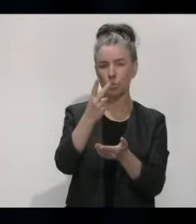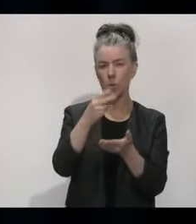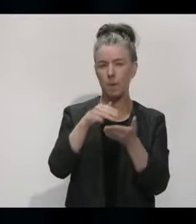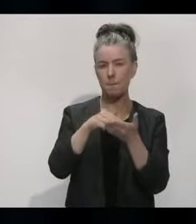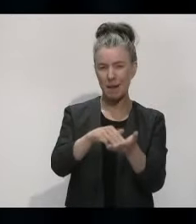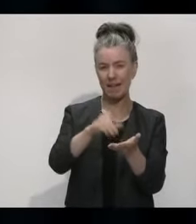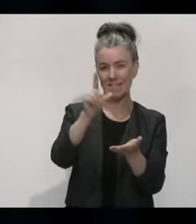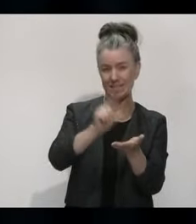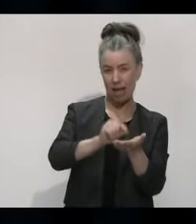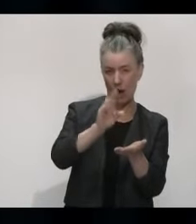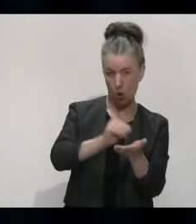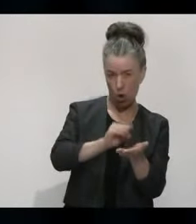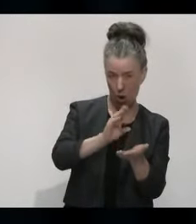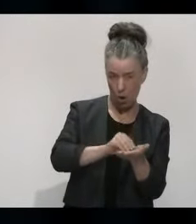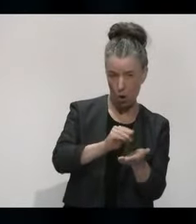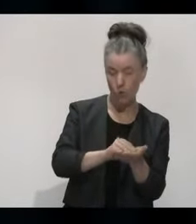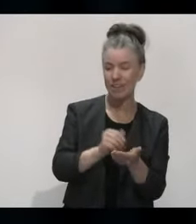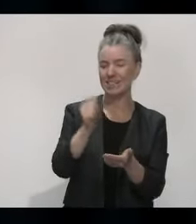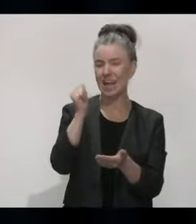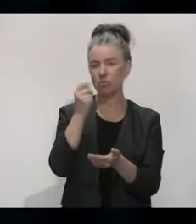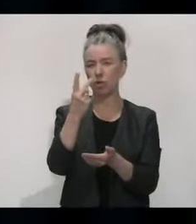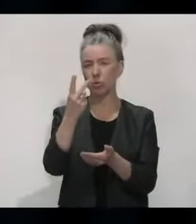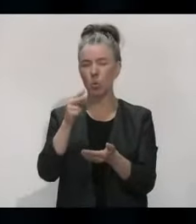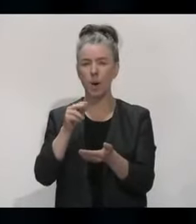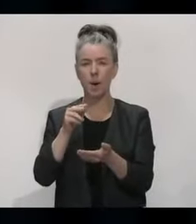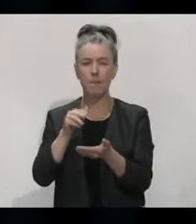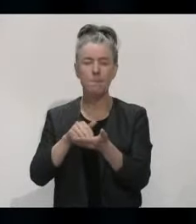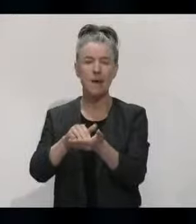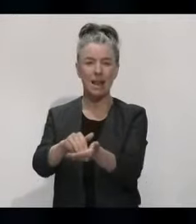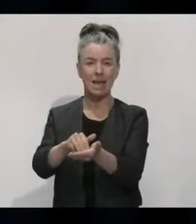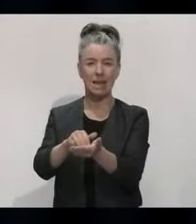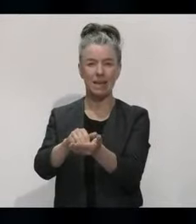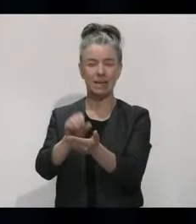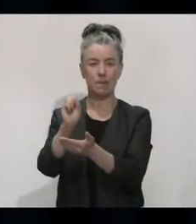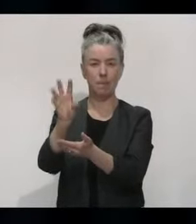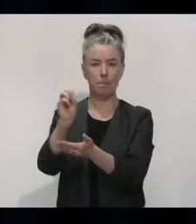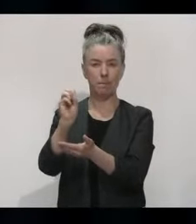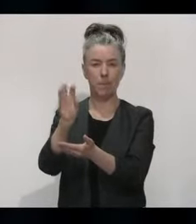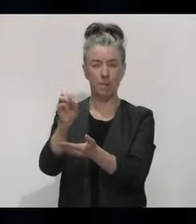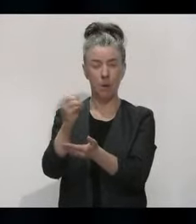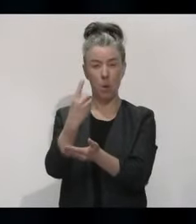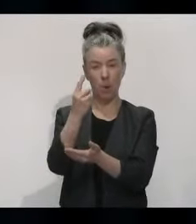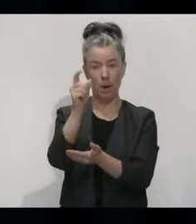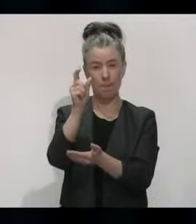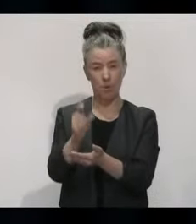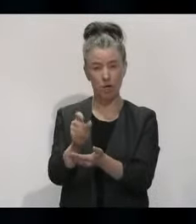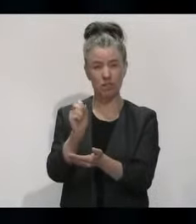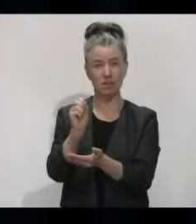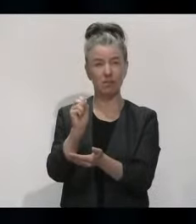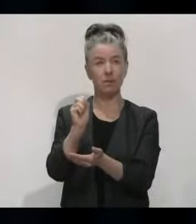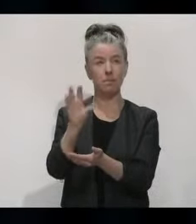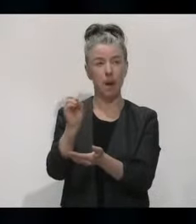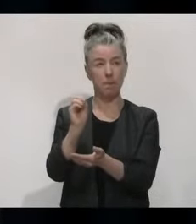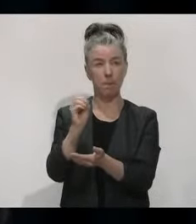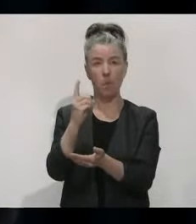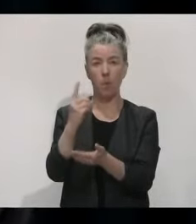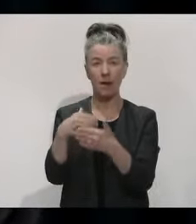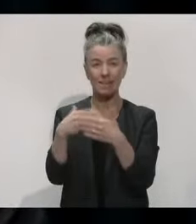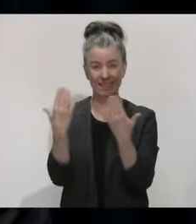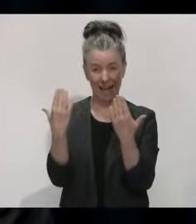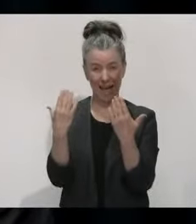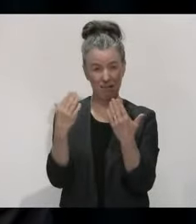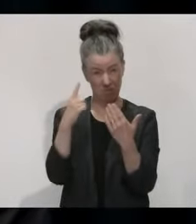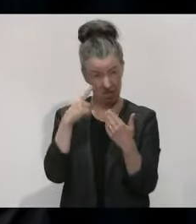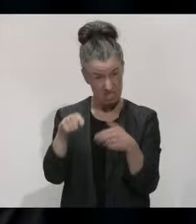you had roughly two million scans. So that's roughly one scan per person per day. How effective is that really? I think,